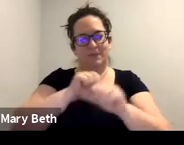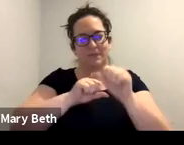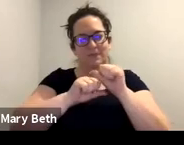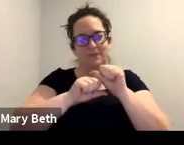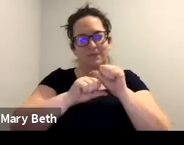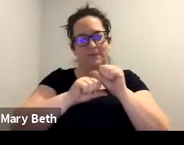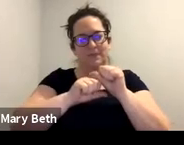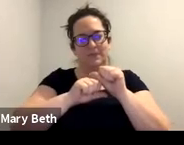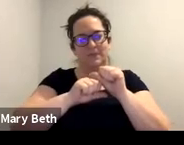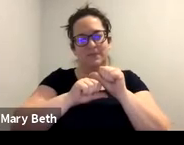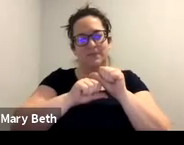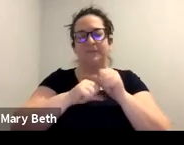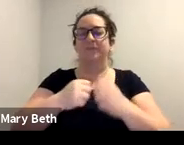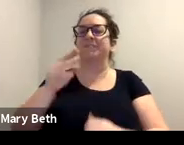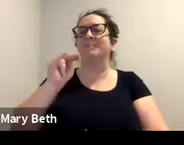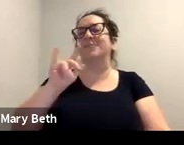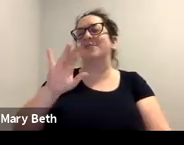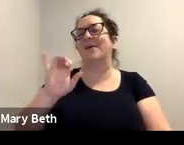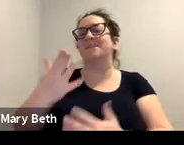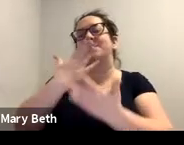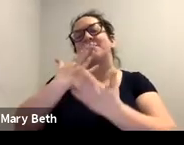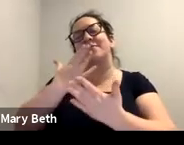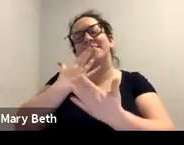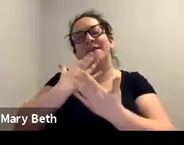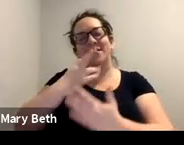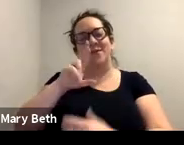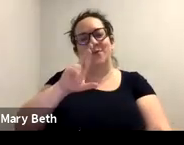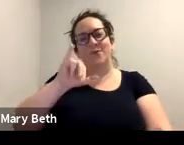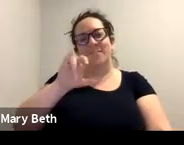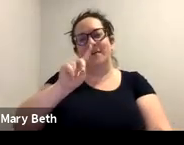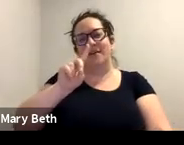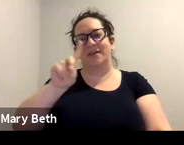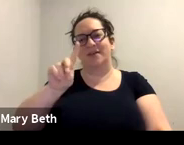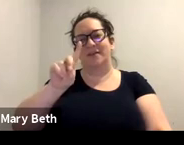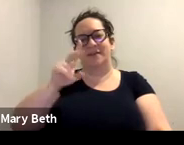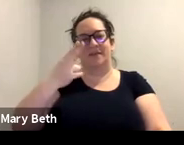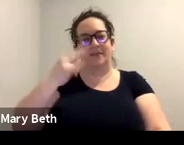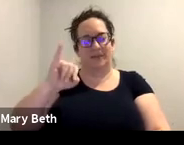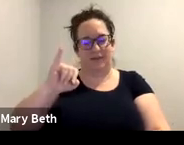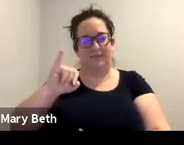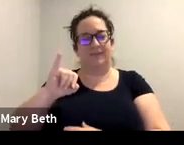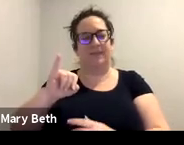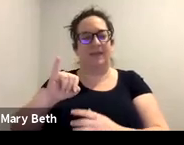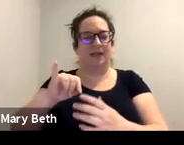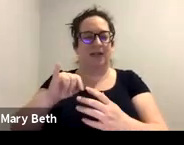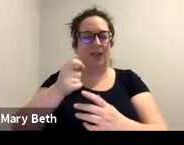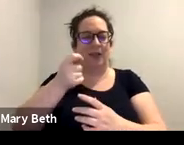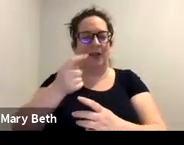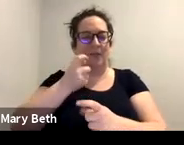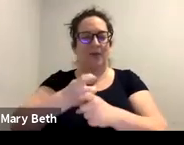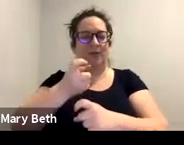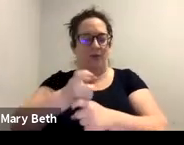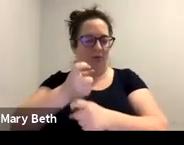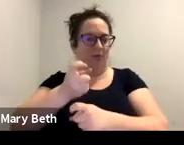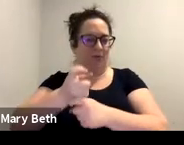Thank you, Reedy. I love this, um, little gif at the end. That's lovely. Um, I'm going to send out emails